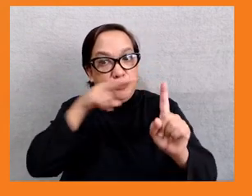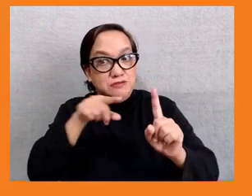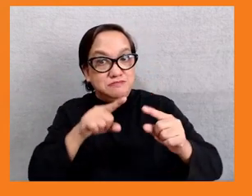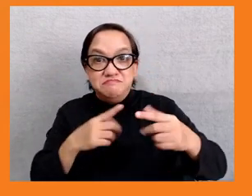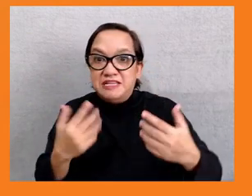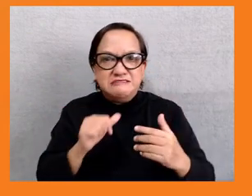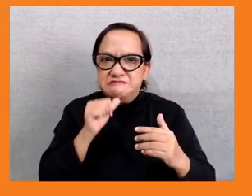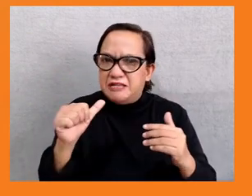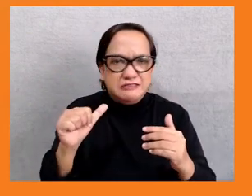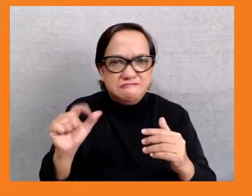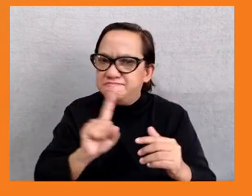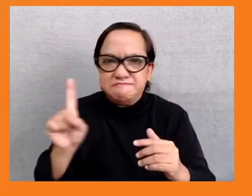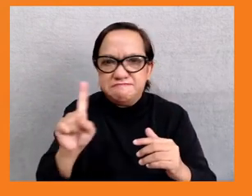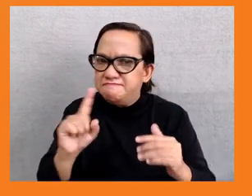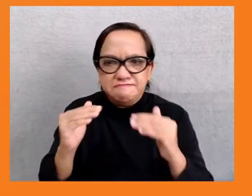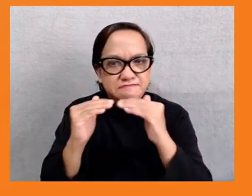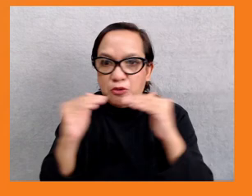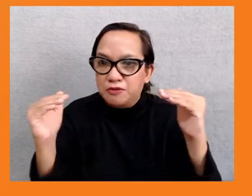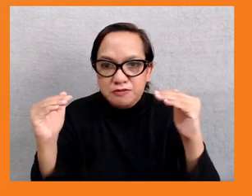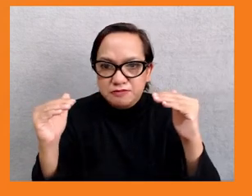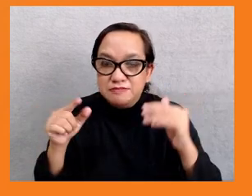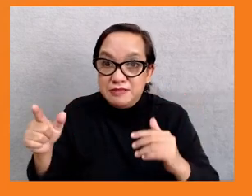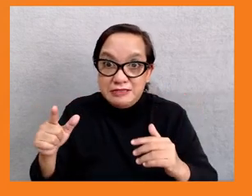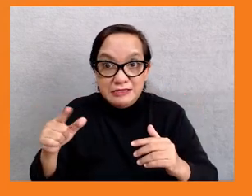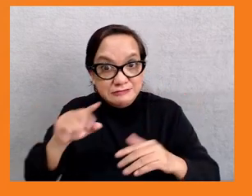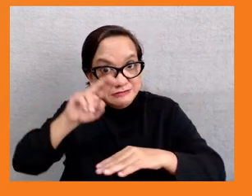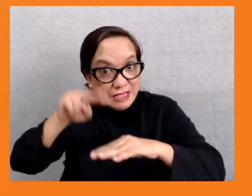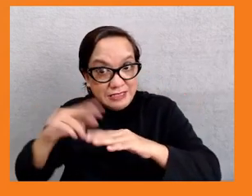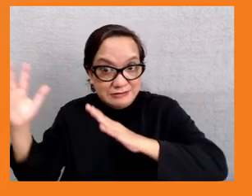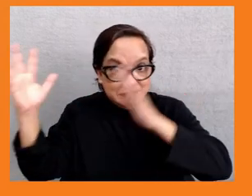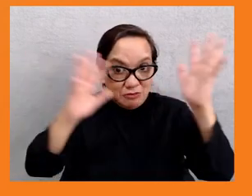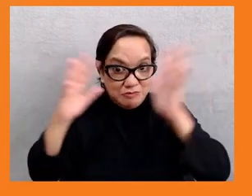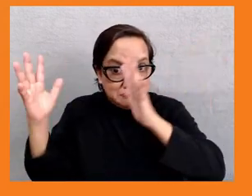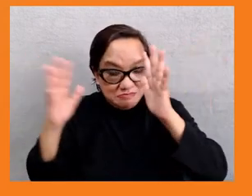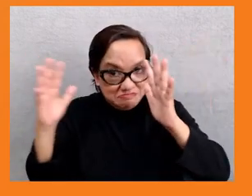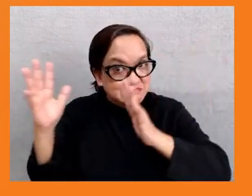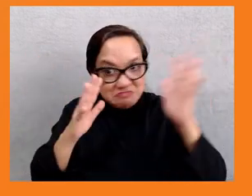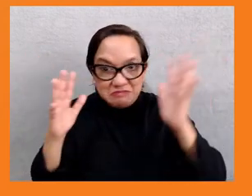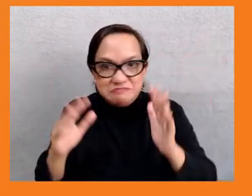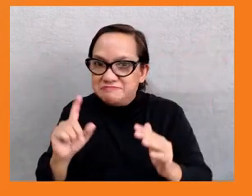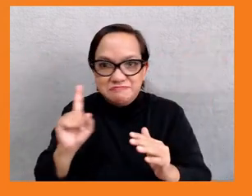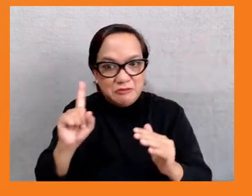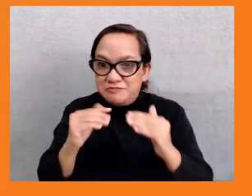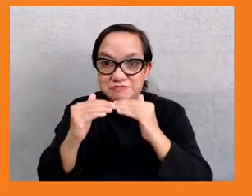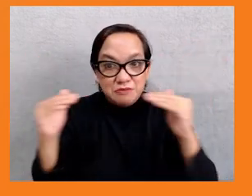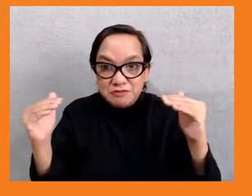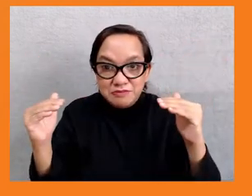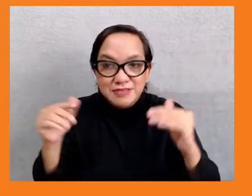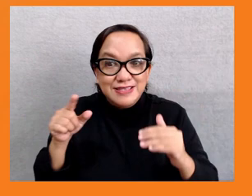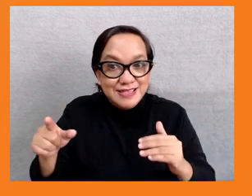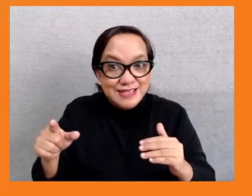increase inequality. Let's not forget that natural disasters in terms of climate change, it's a lot of very good work out there, notably for the World